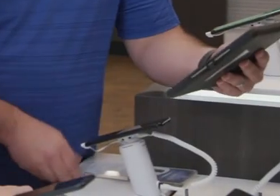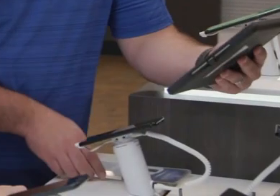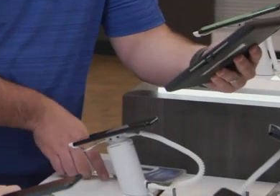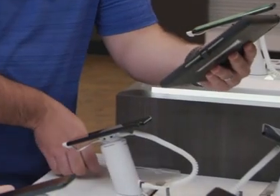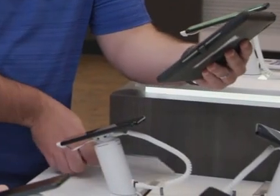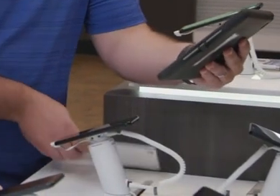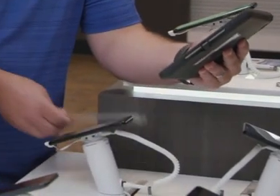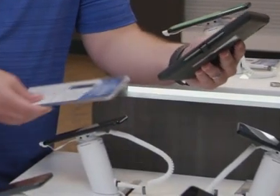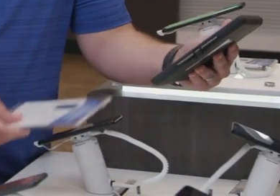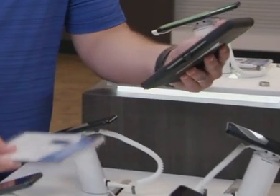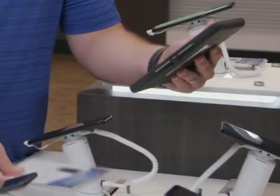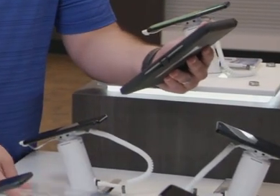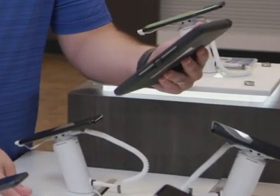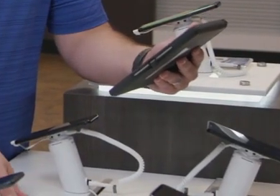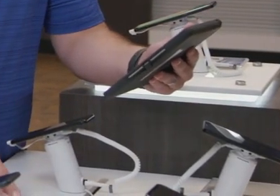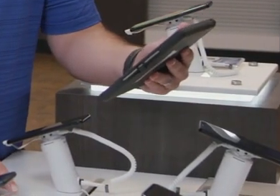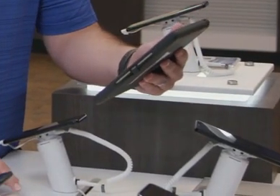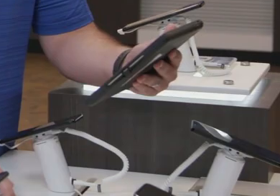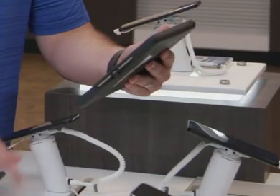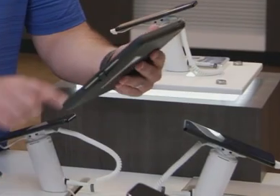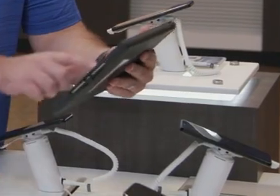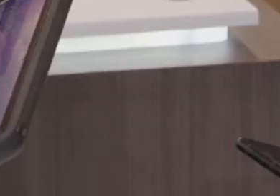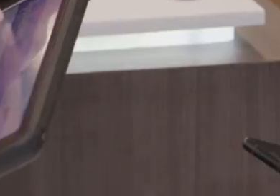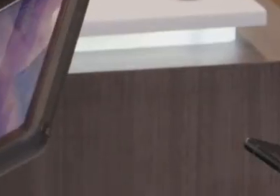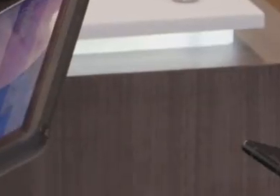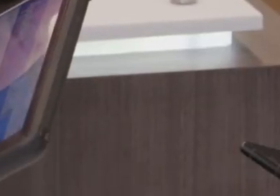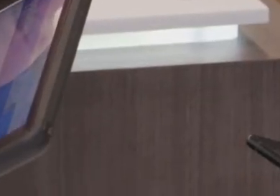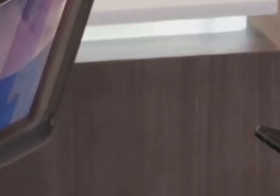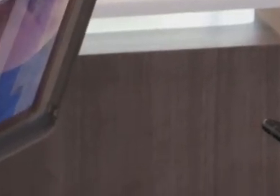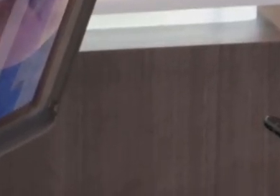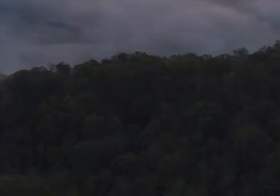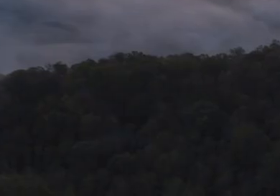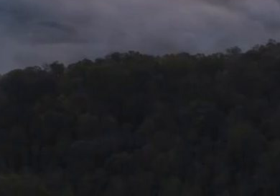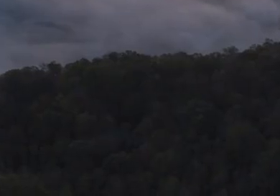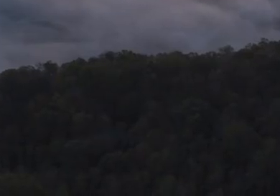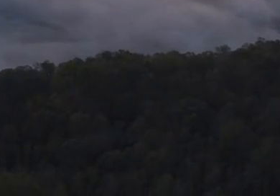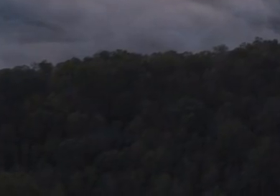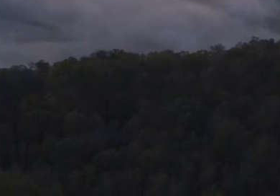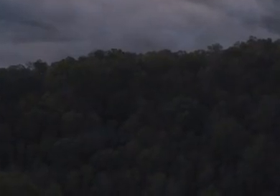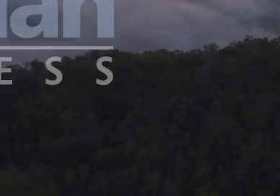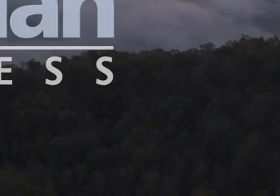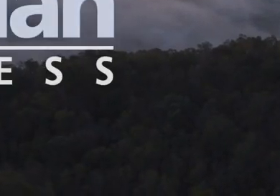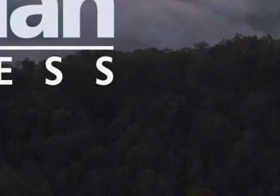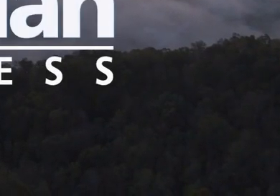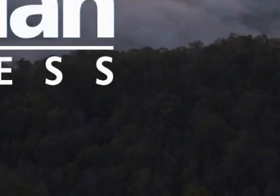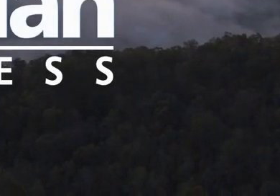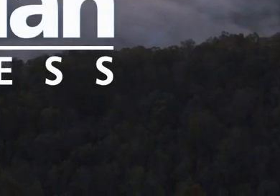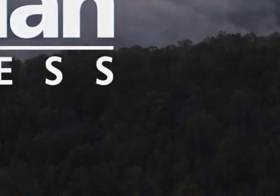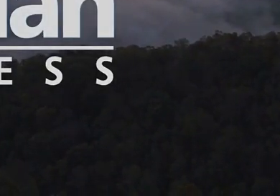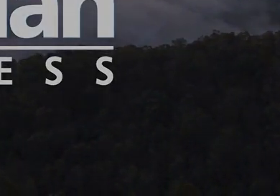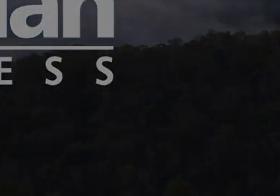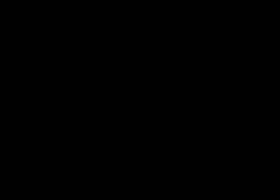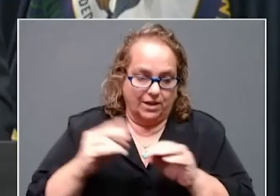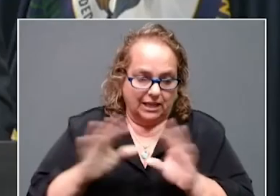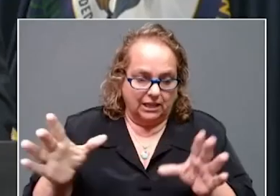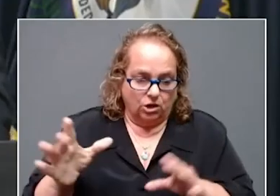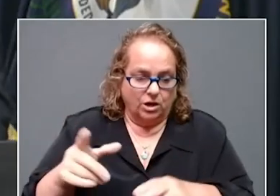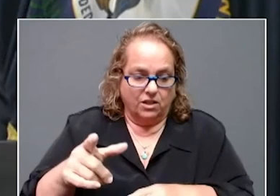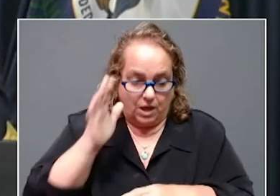Wireless retail location or go to AppalachianWireless.com to view this amazing deal. We are you. We are Appalachian Wireless.